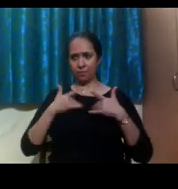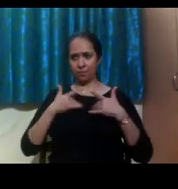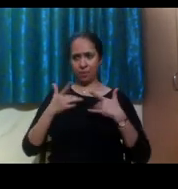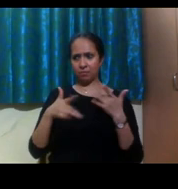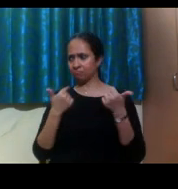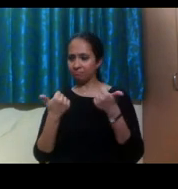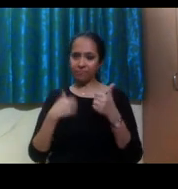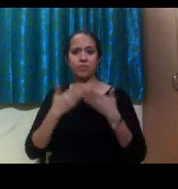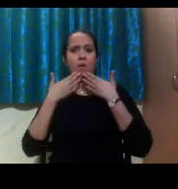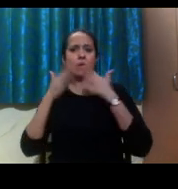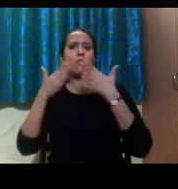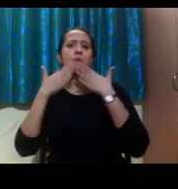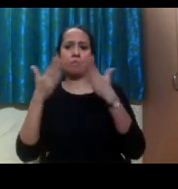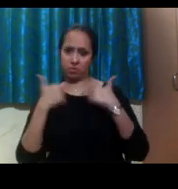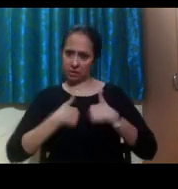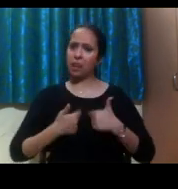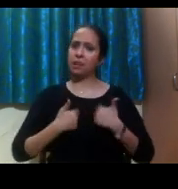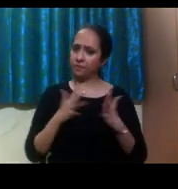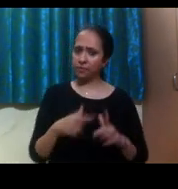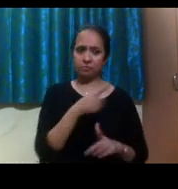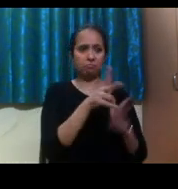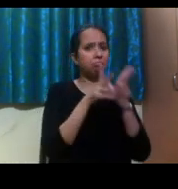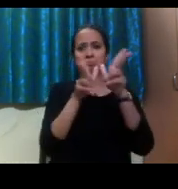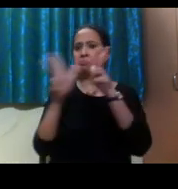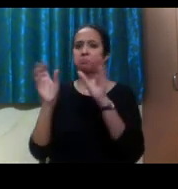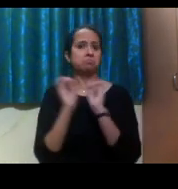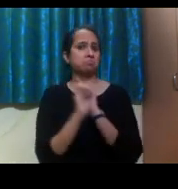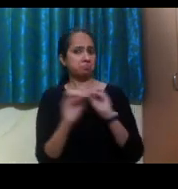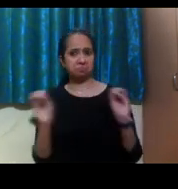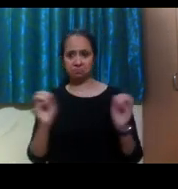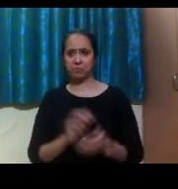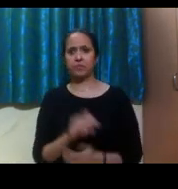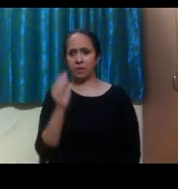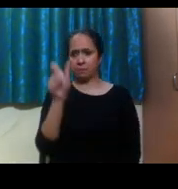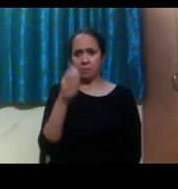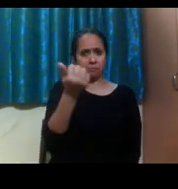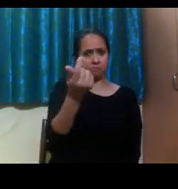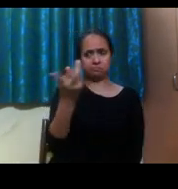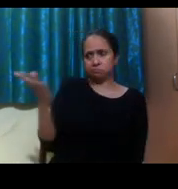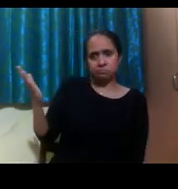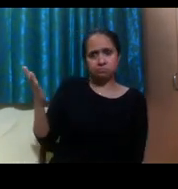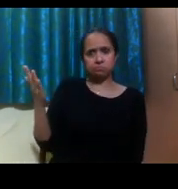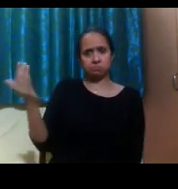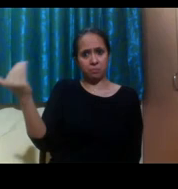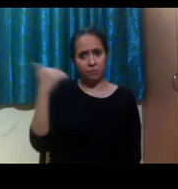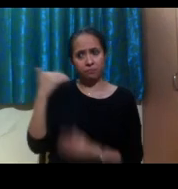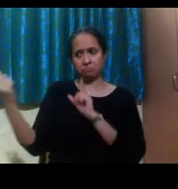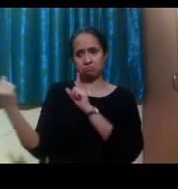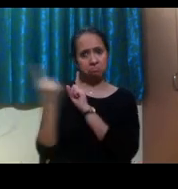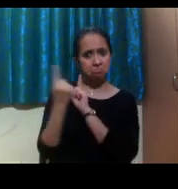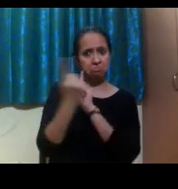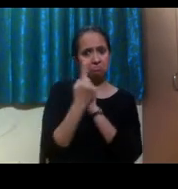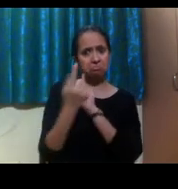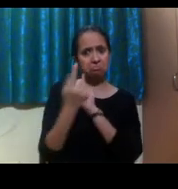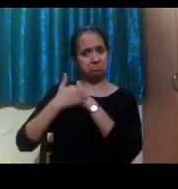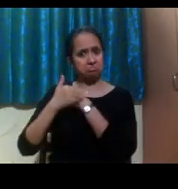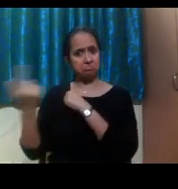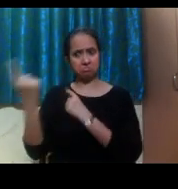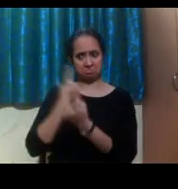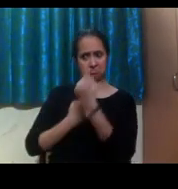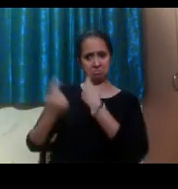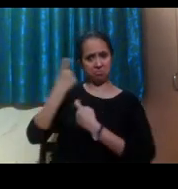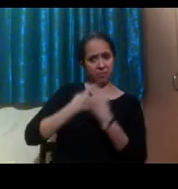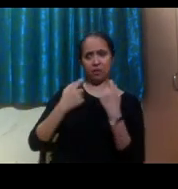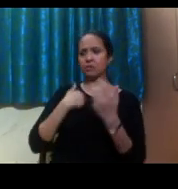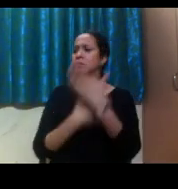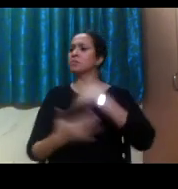really appreciated that. Um, there, there were a lot of people that have approached me, um, you know, about my disability